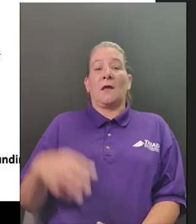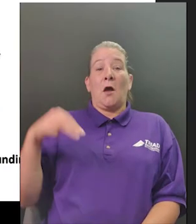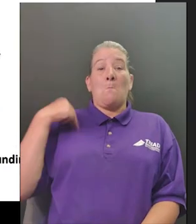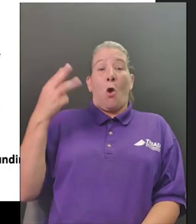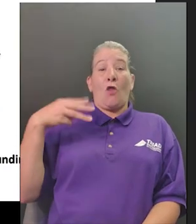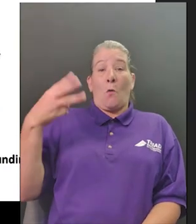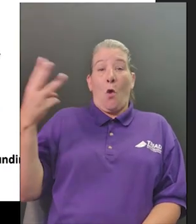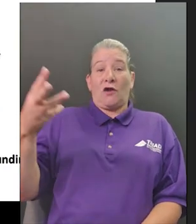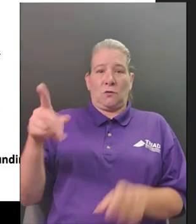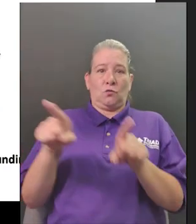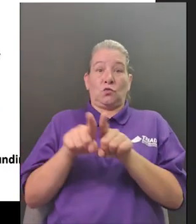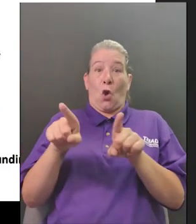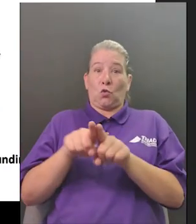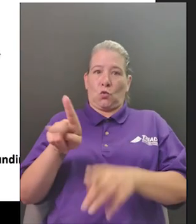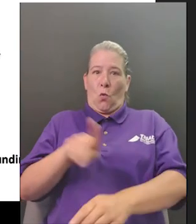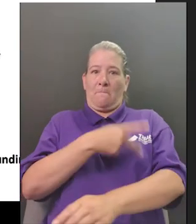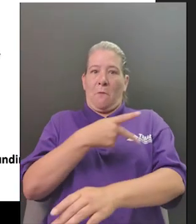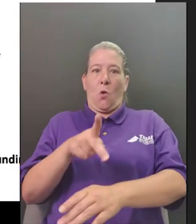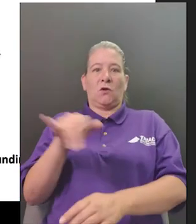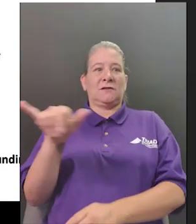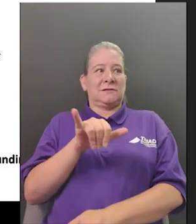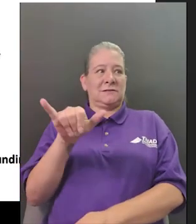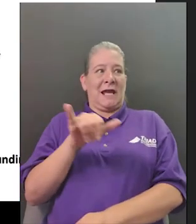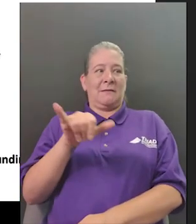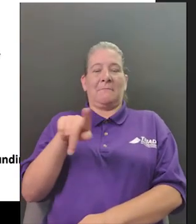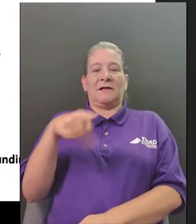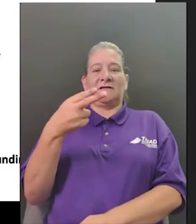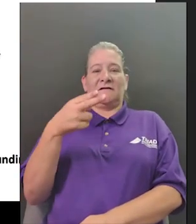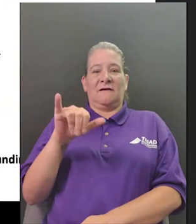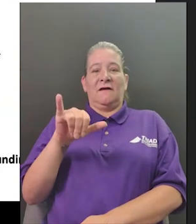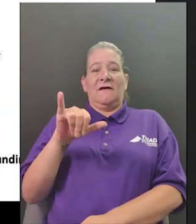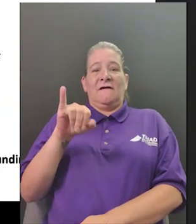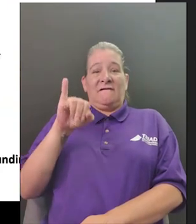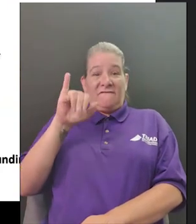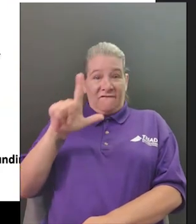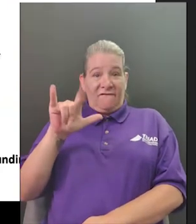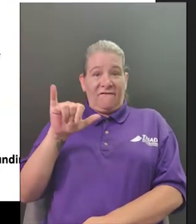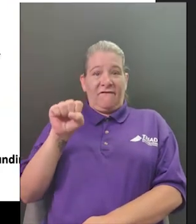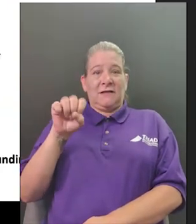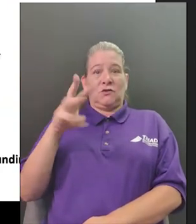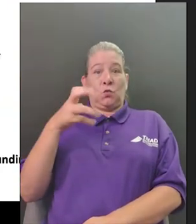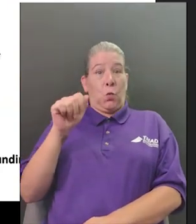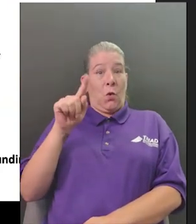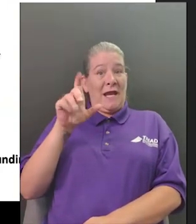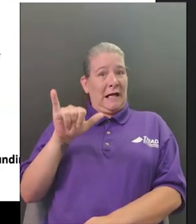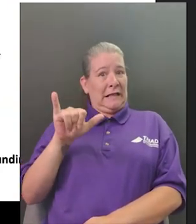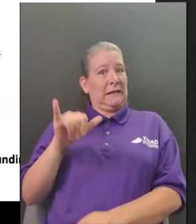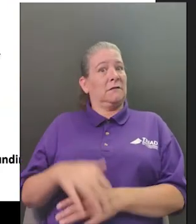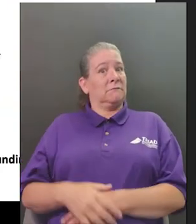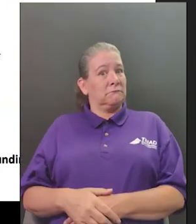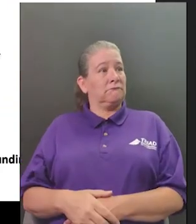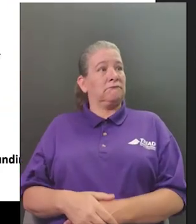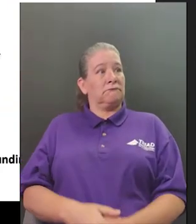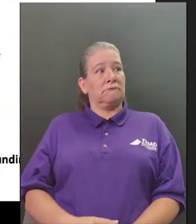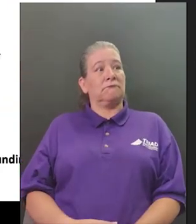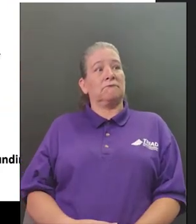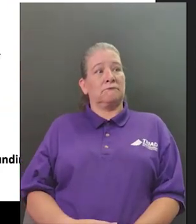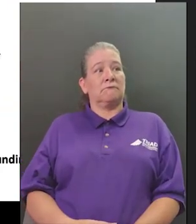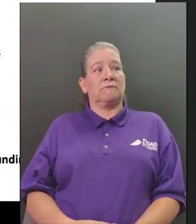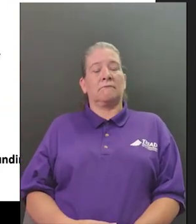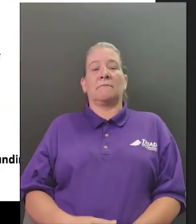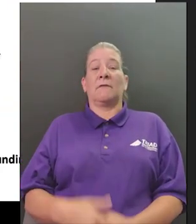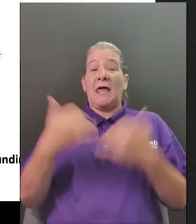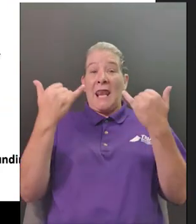love how activated she is with her stick remember her stick that she was using to bang on